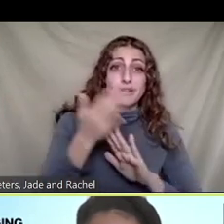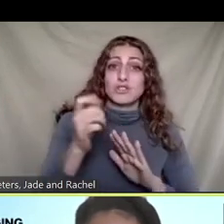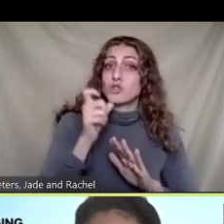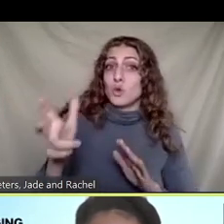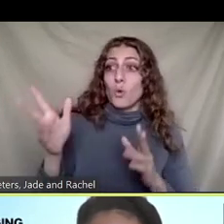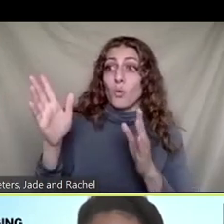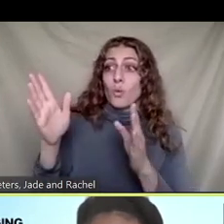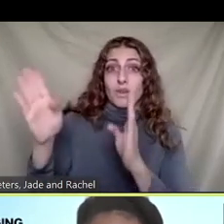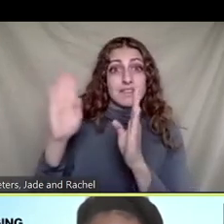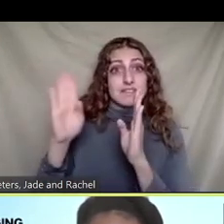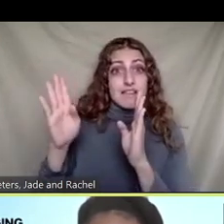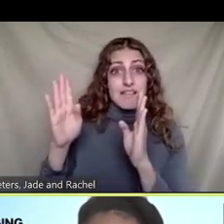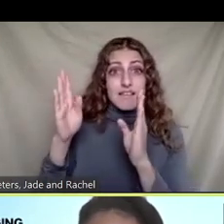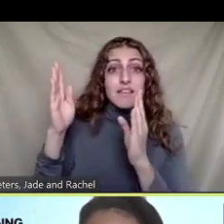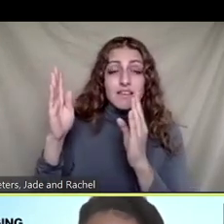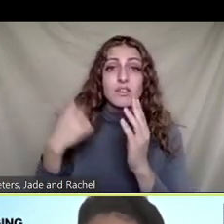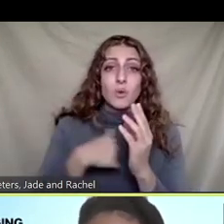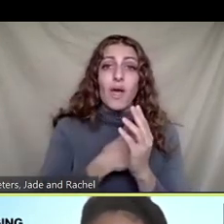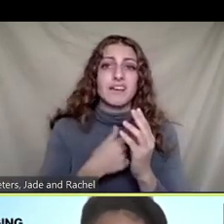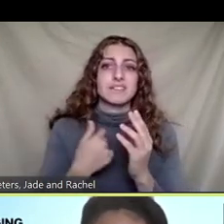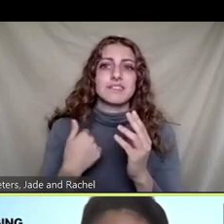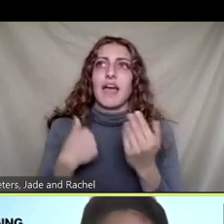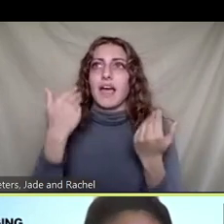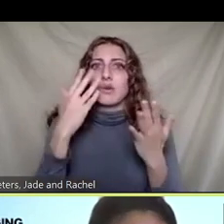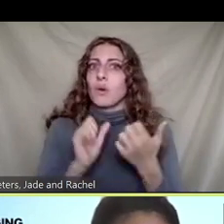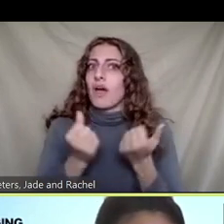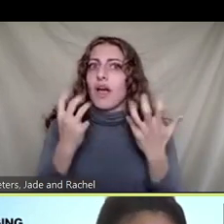individuals can do to stop these large systems that are perturbing the climate.